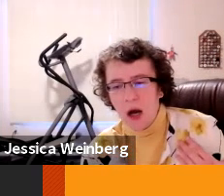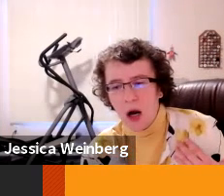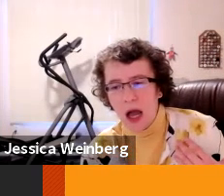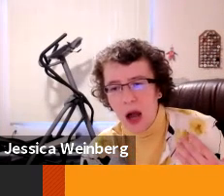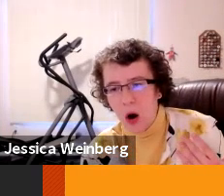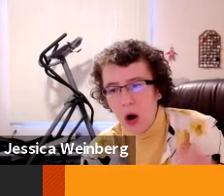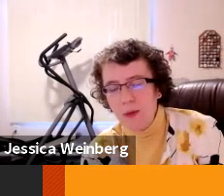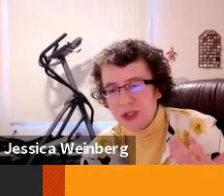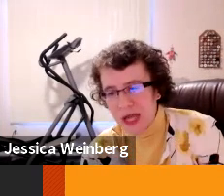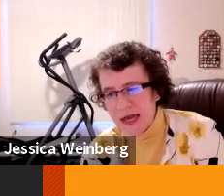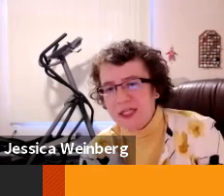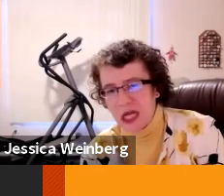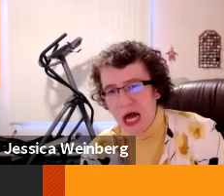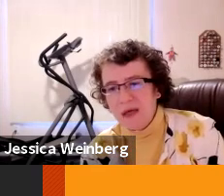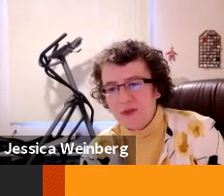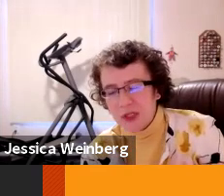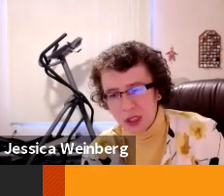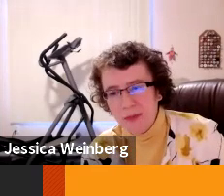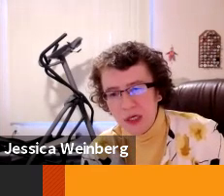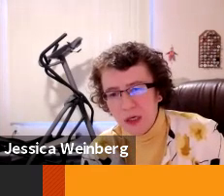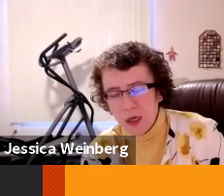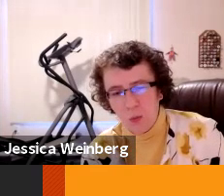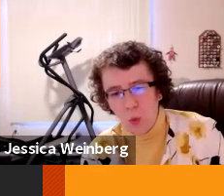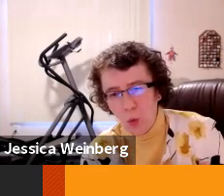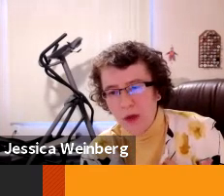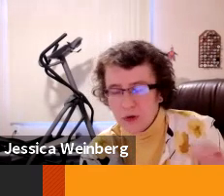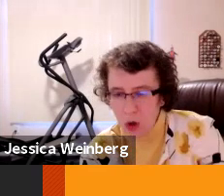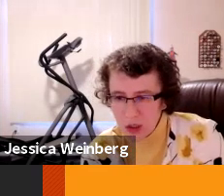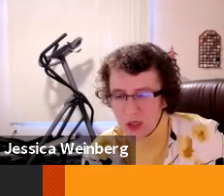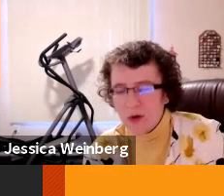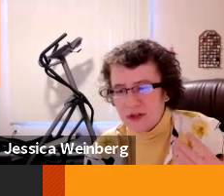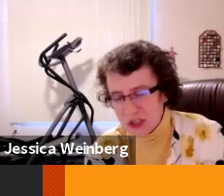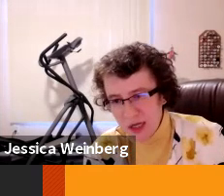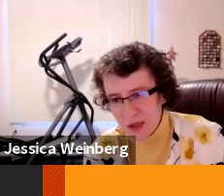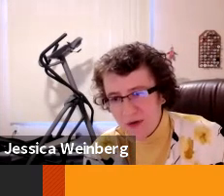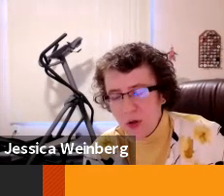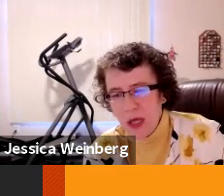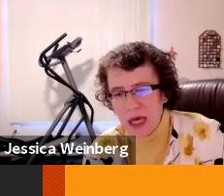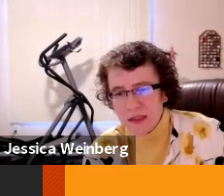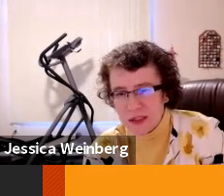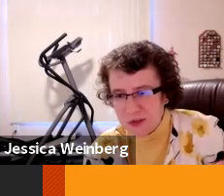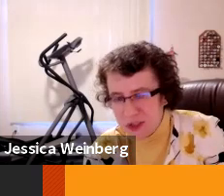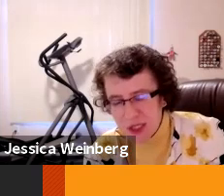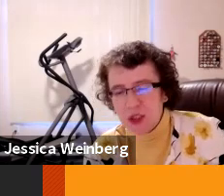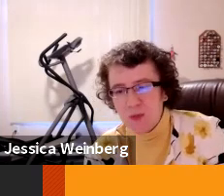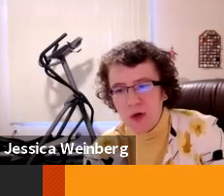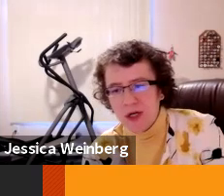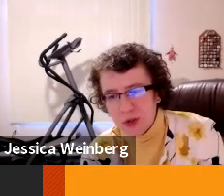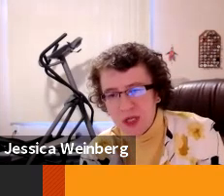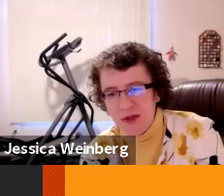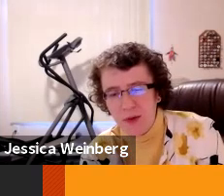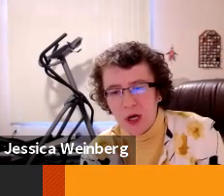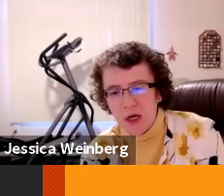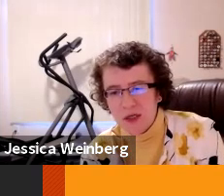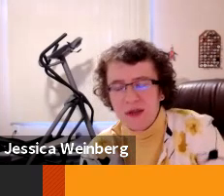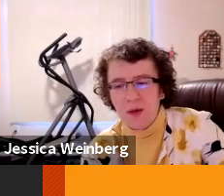almost any time that somebody whether locally or at the state level didn't support us